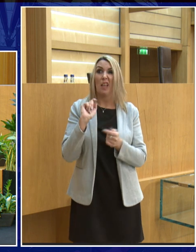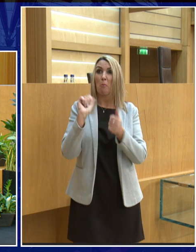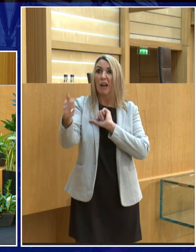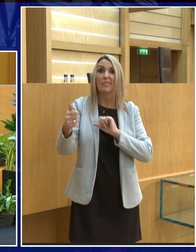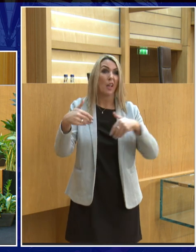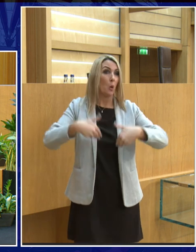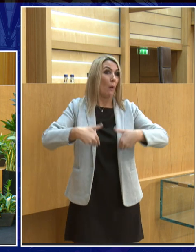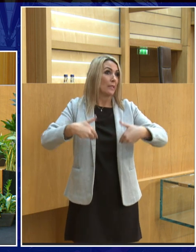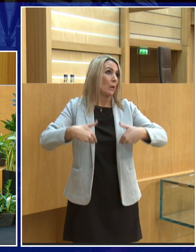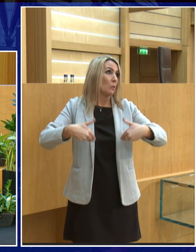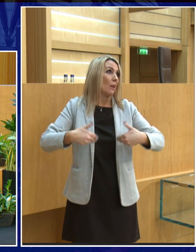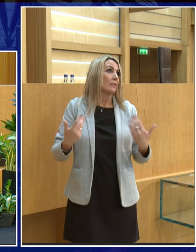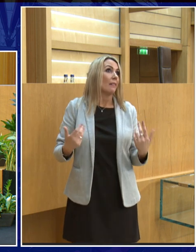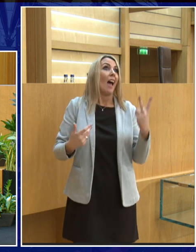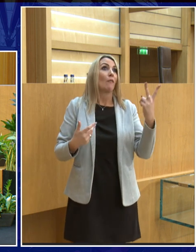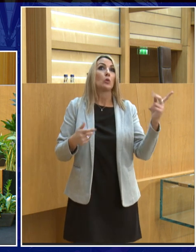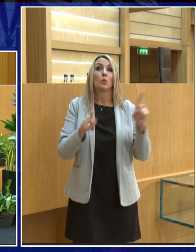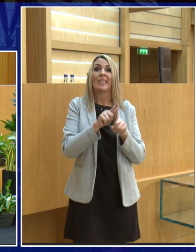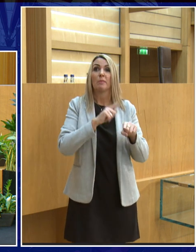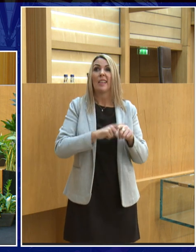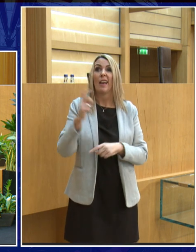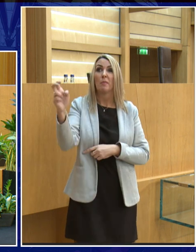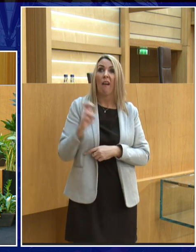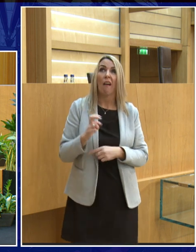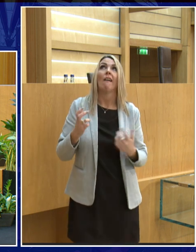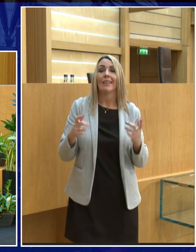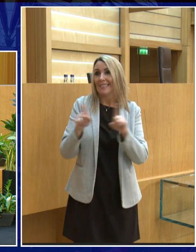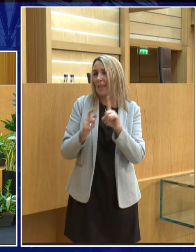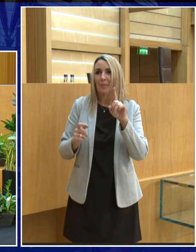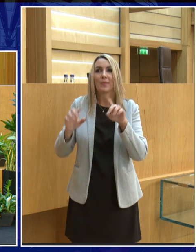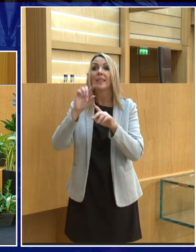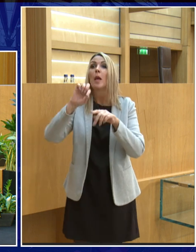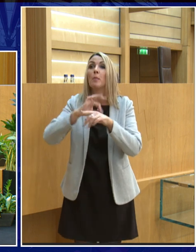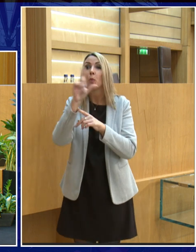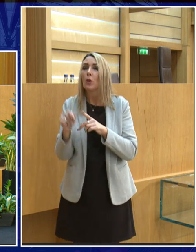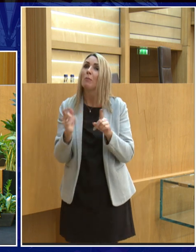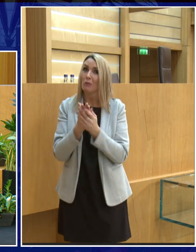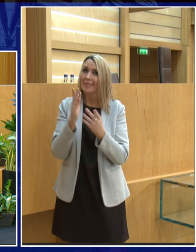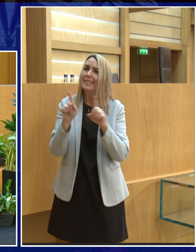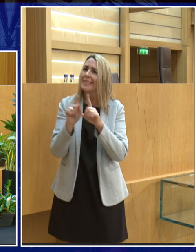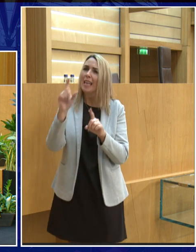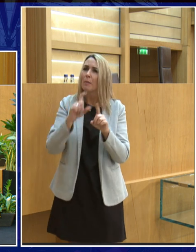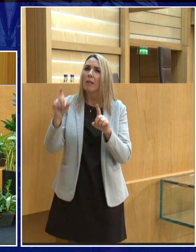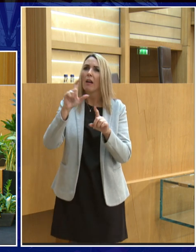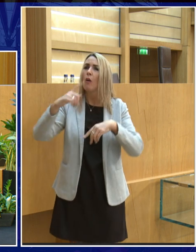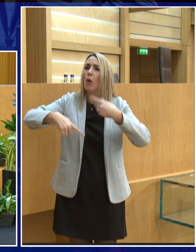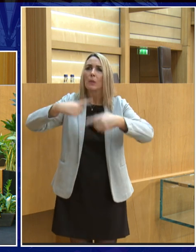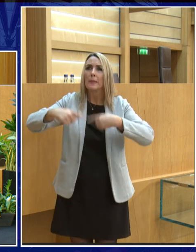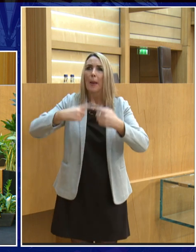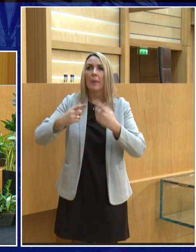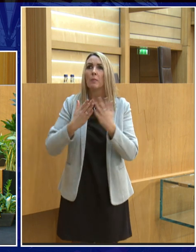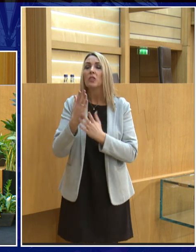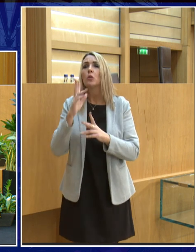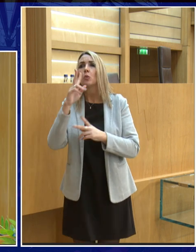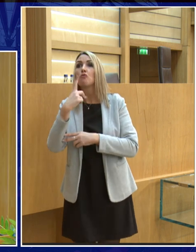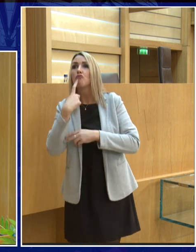you wait for them to come along and then two come along at once so blue moons but the moon doesn't change colour at all so you can get a red moon during a total